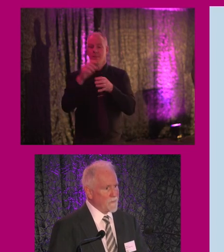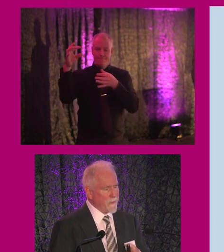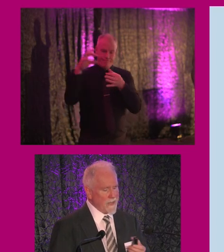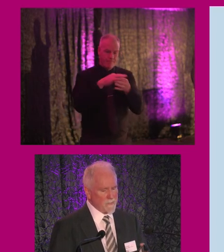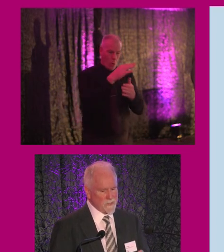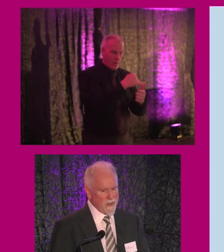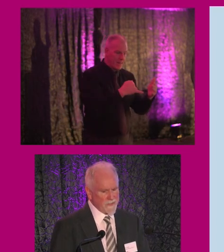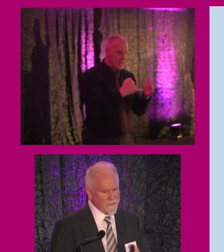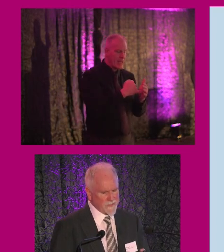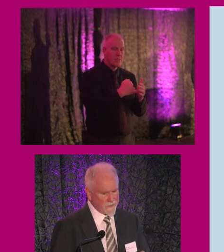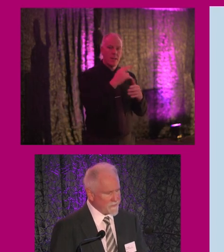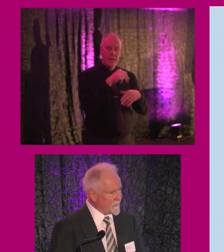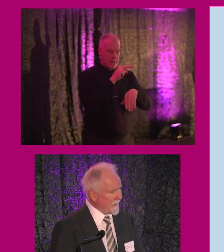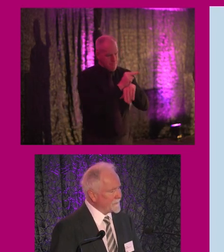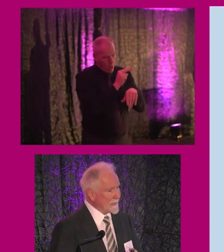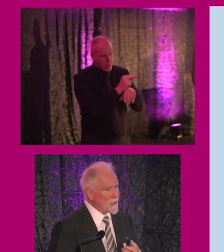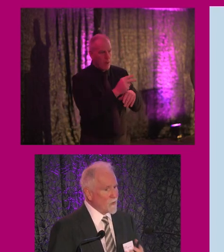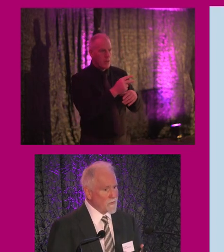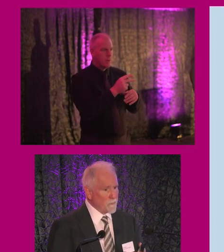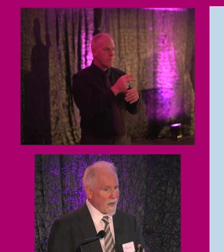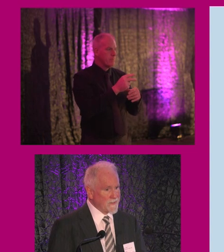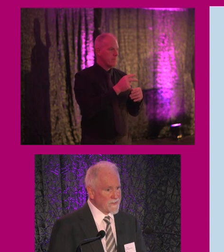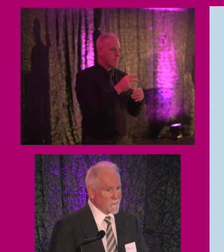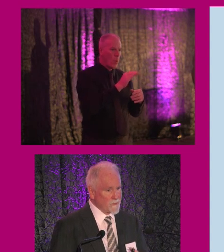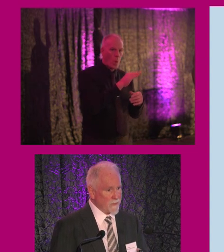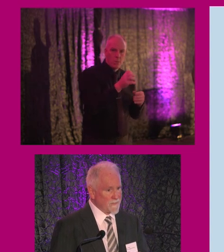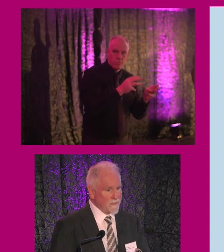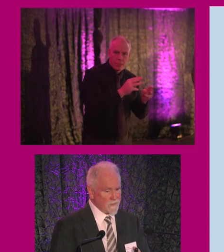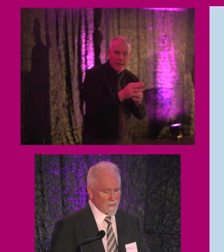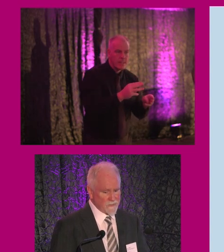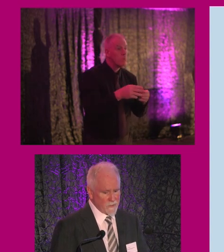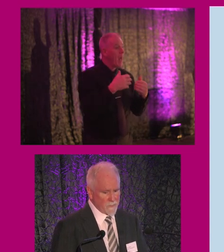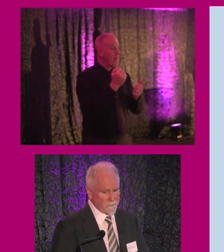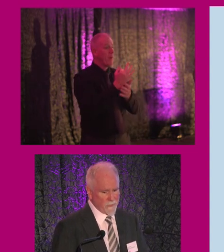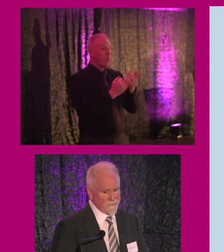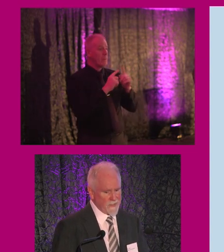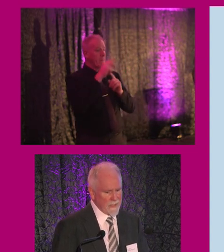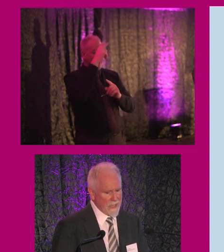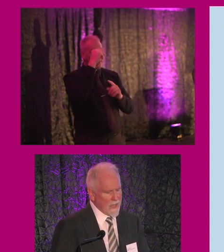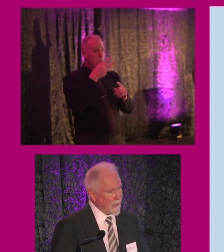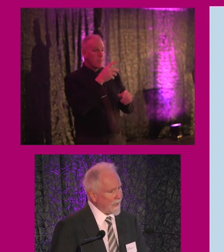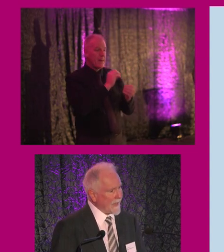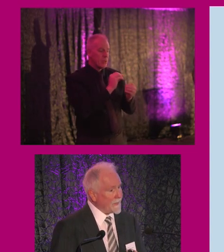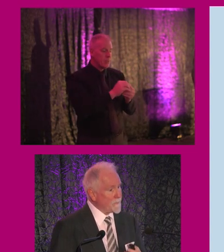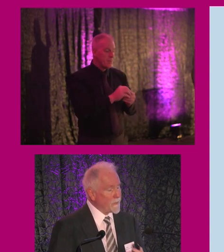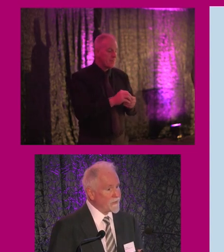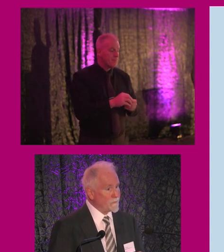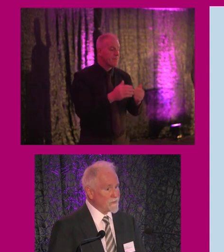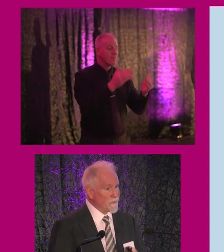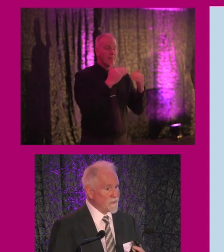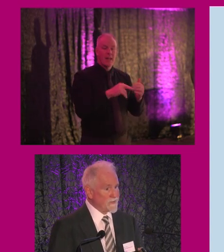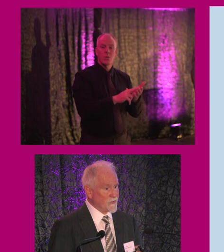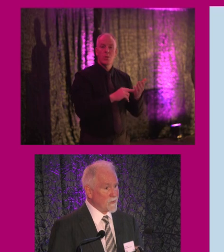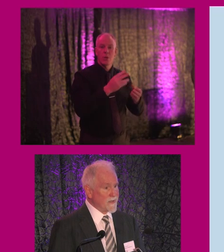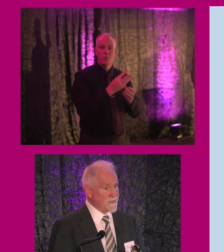level, being able to monitor or certify codes of practice, which we have several I'll talk about briefly. And then putting